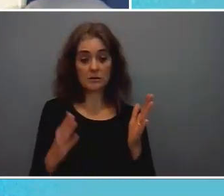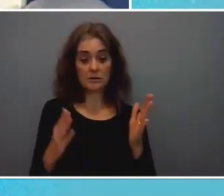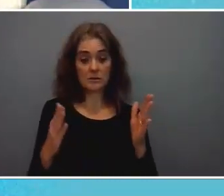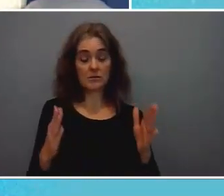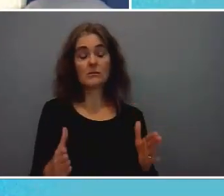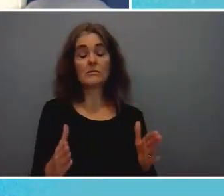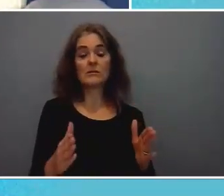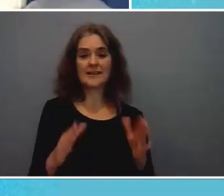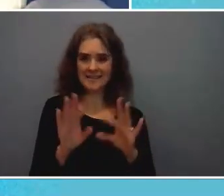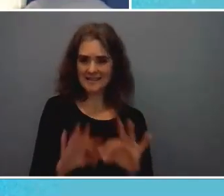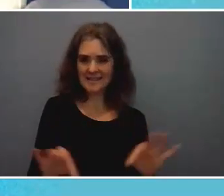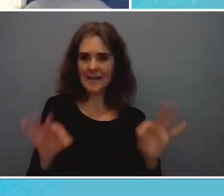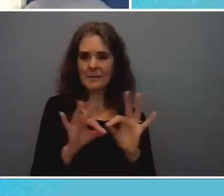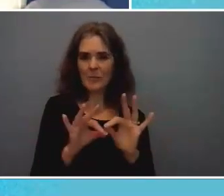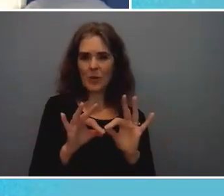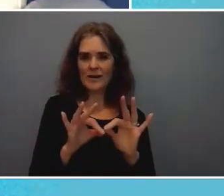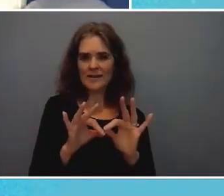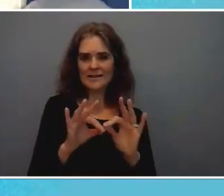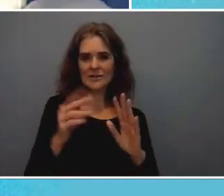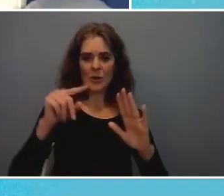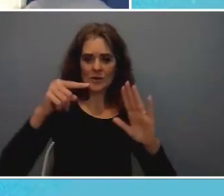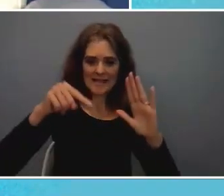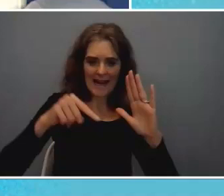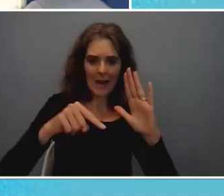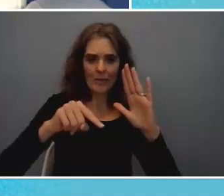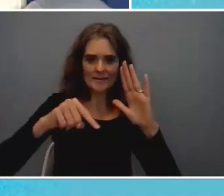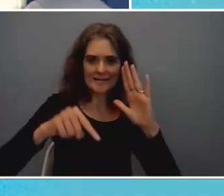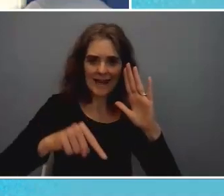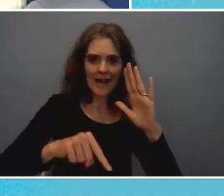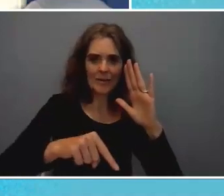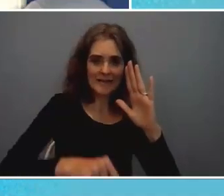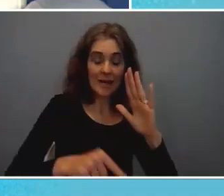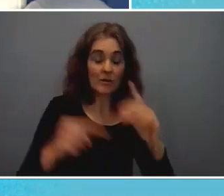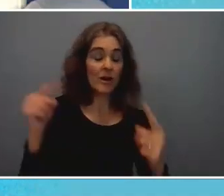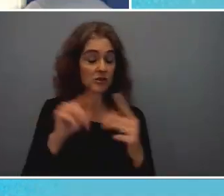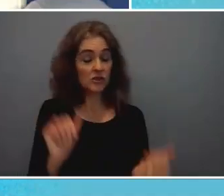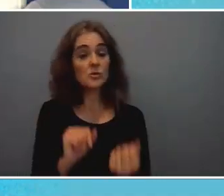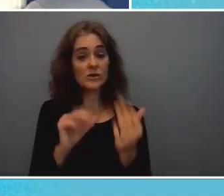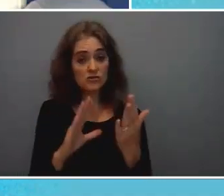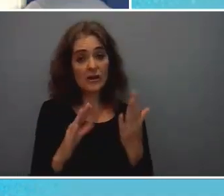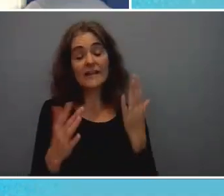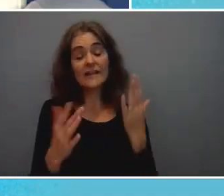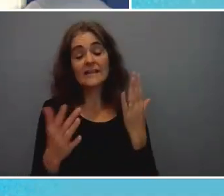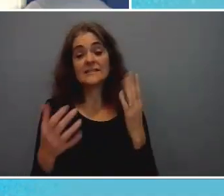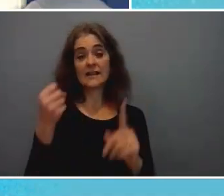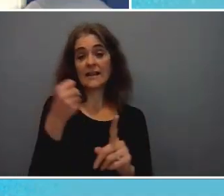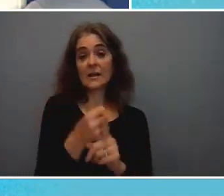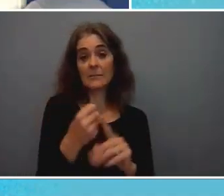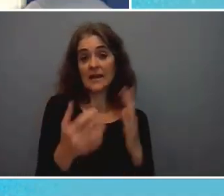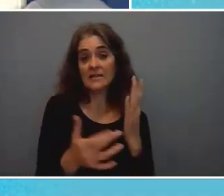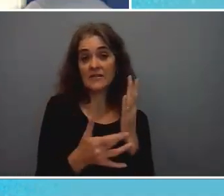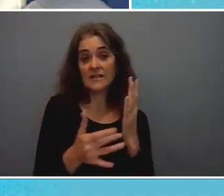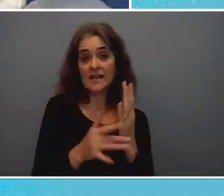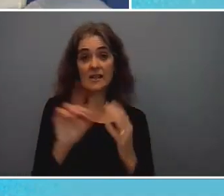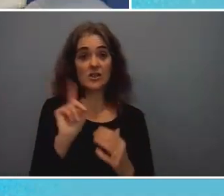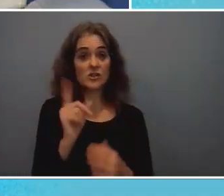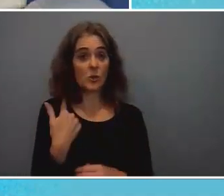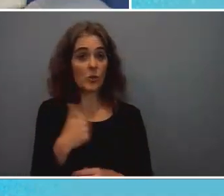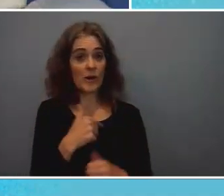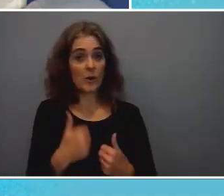keep going down levels and levels and levels until you really address the impacts of the technology right where you live and right where you're trying to apply them